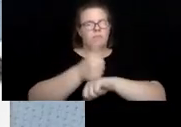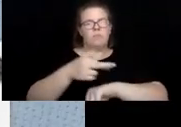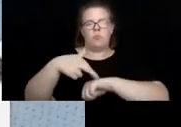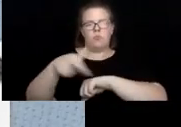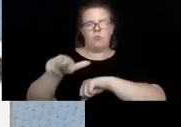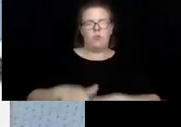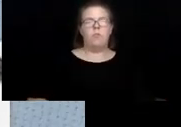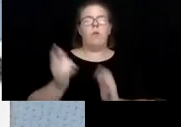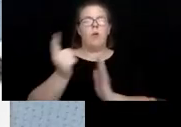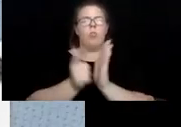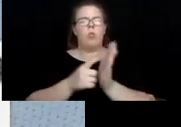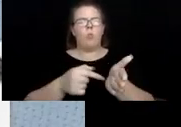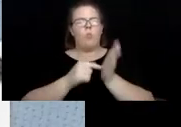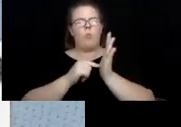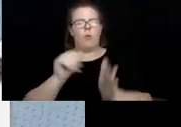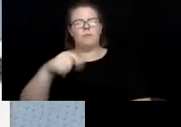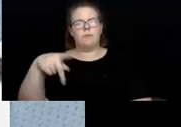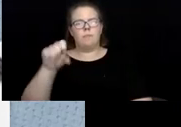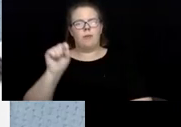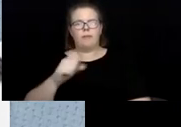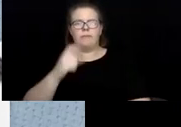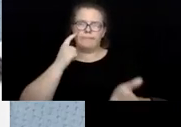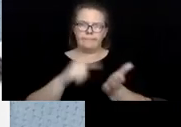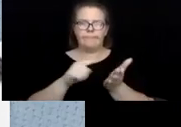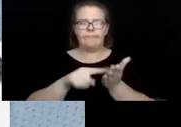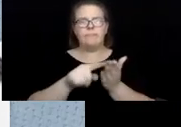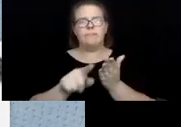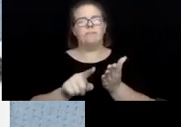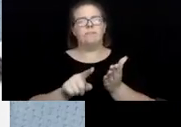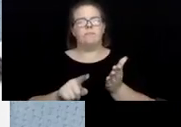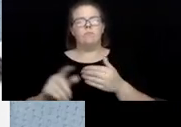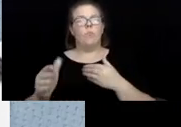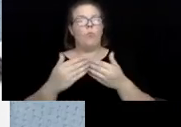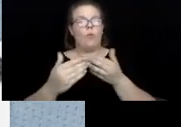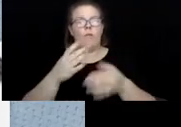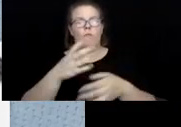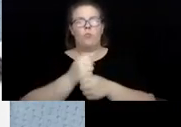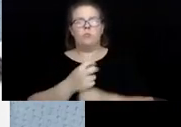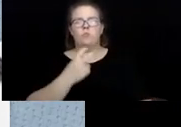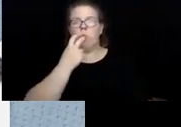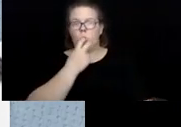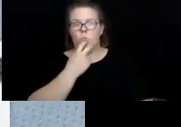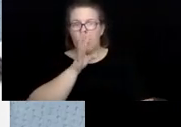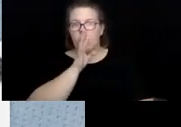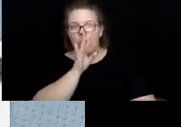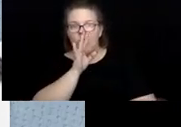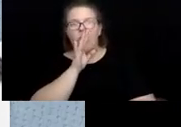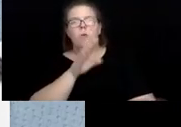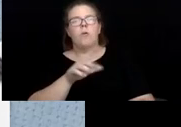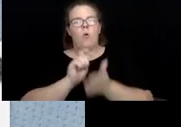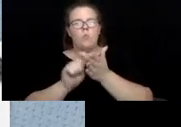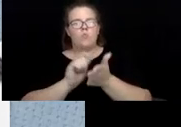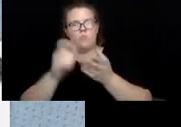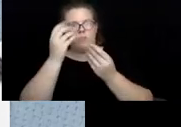the law requires APS to conduct an investigation whenever it receives an oral or written information